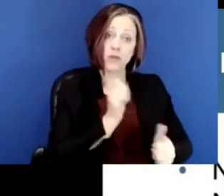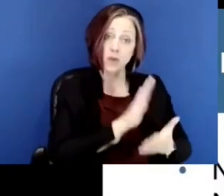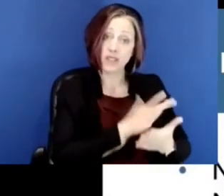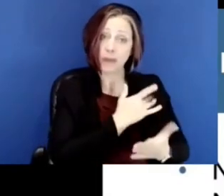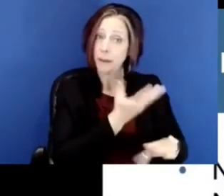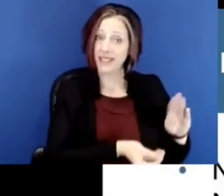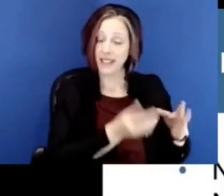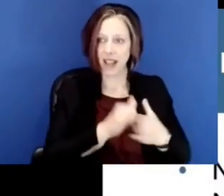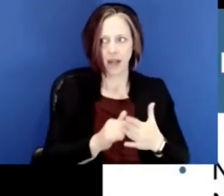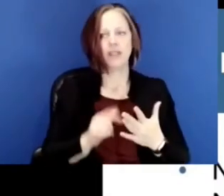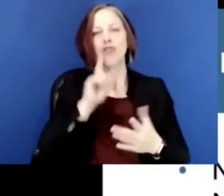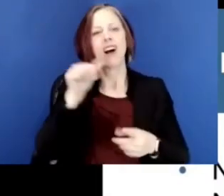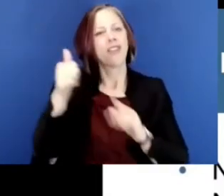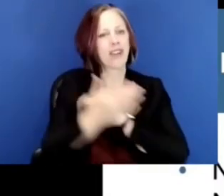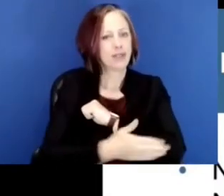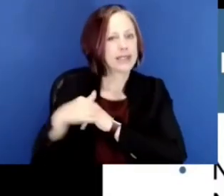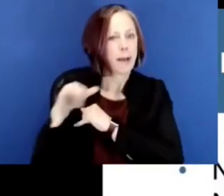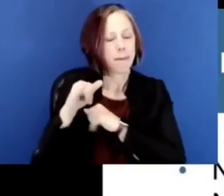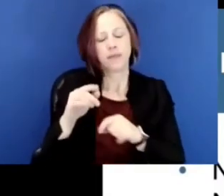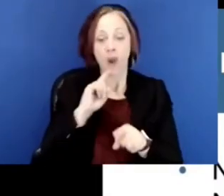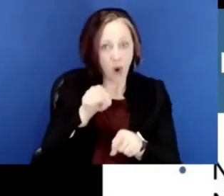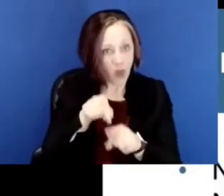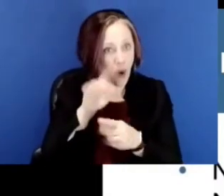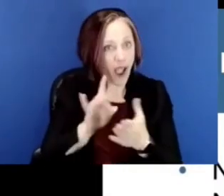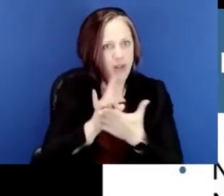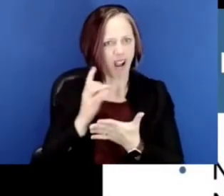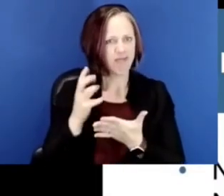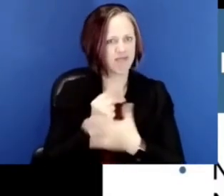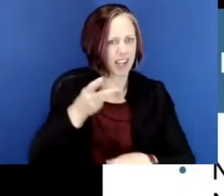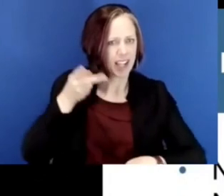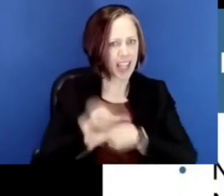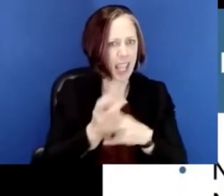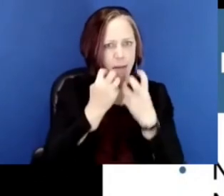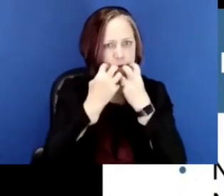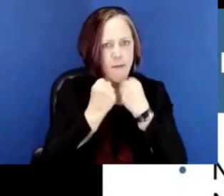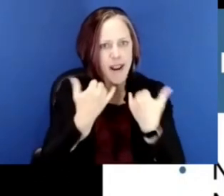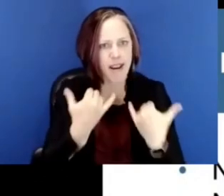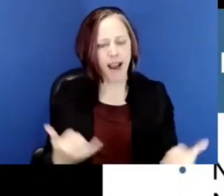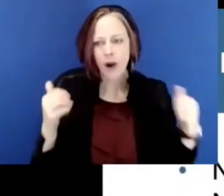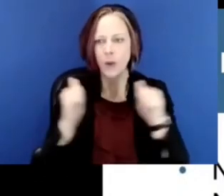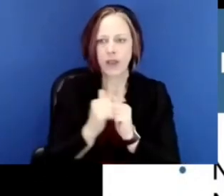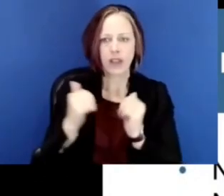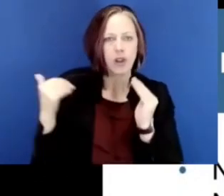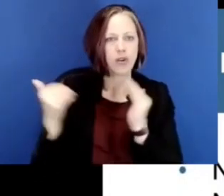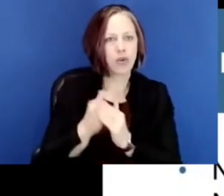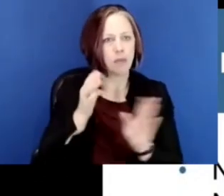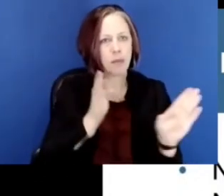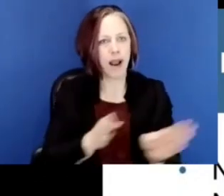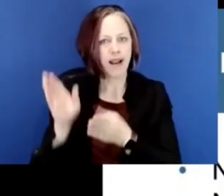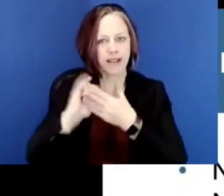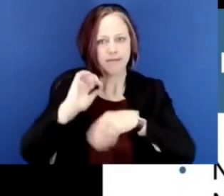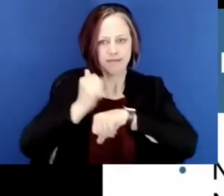American schools and this is true in some other countries around the world. We need to keep it along with the new